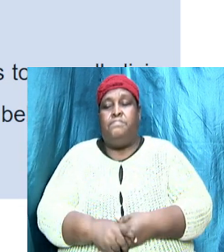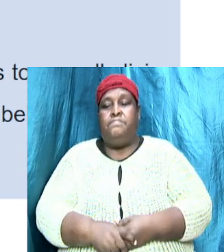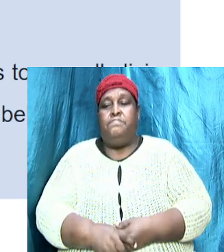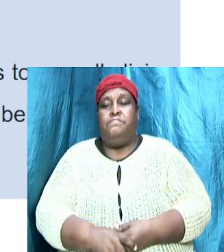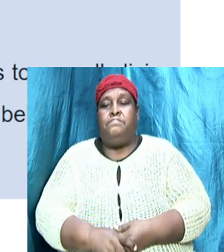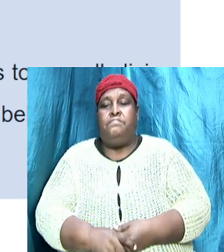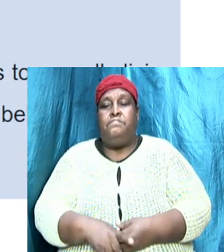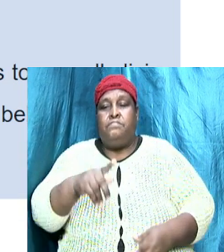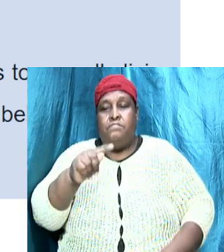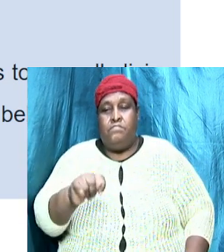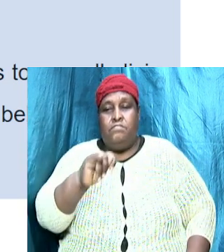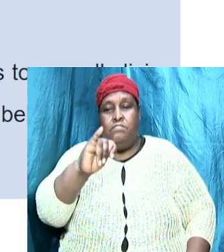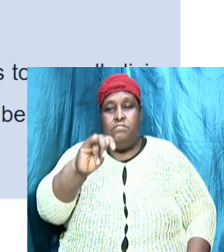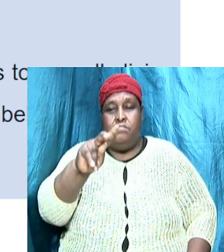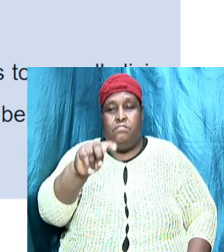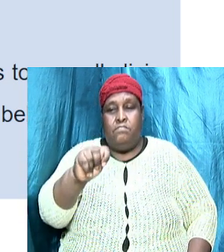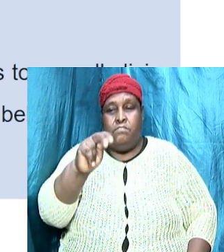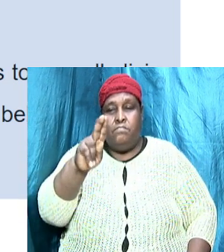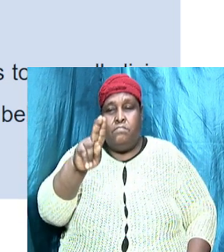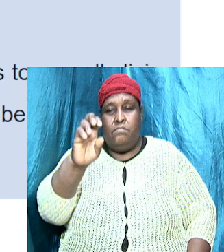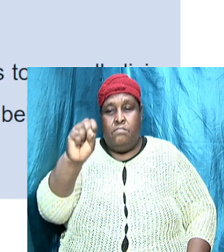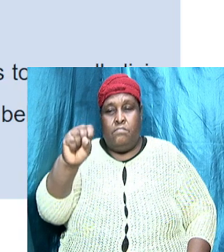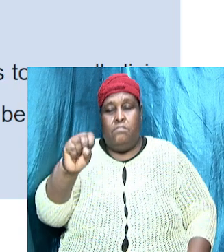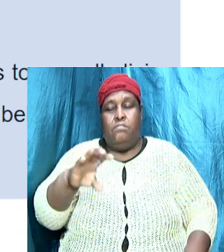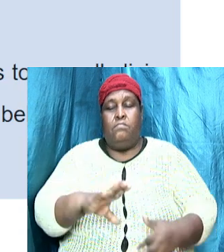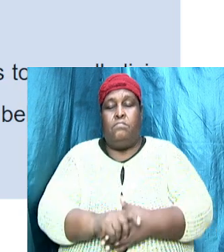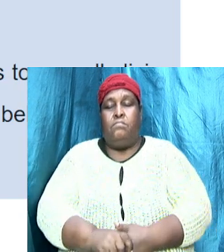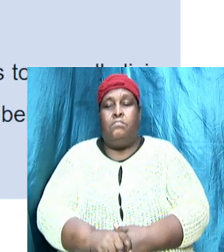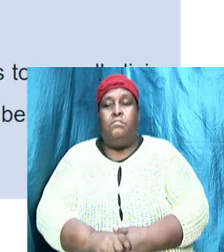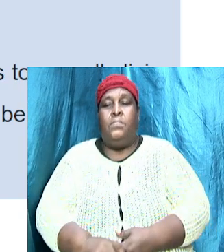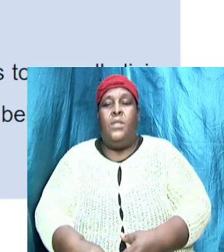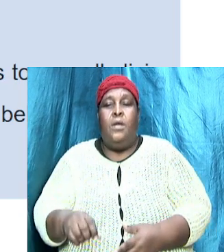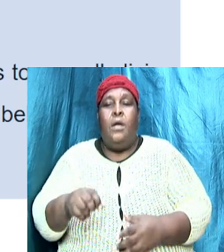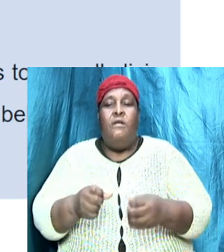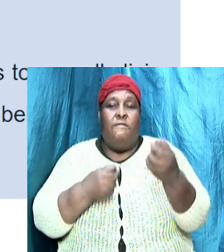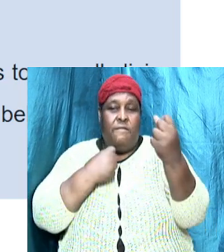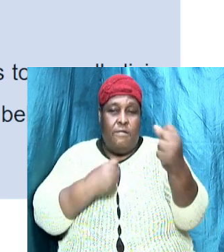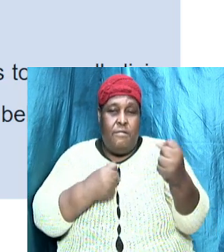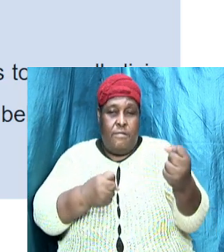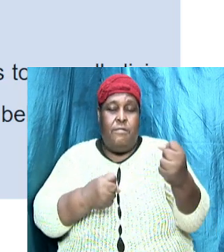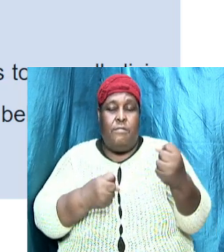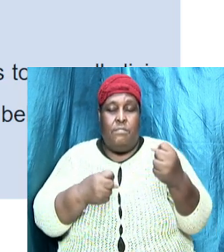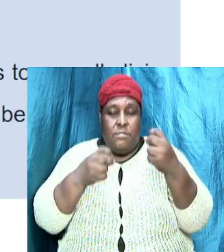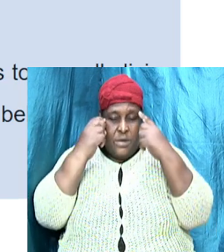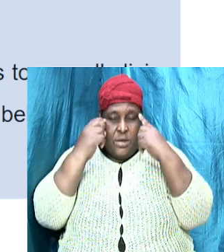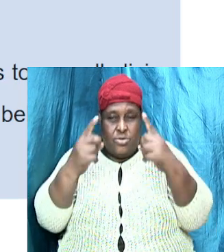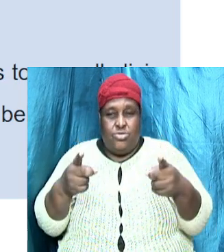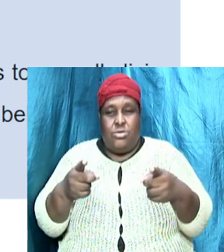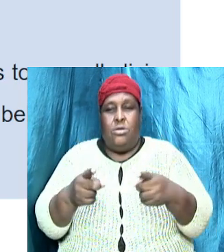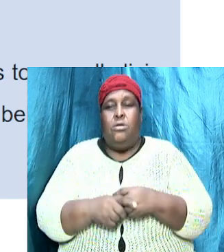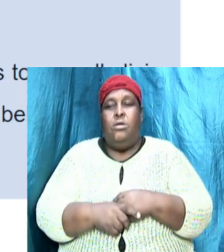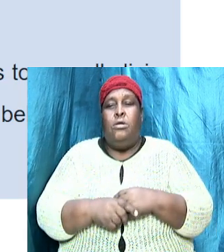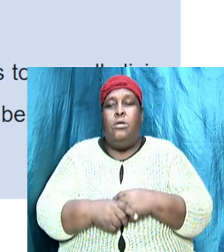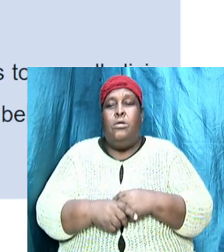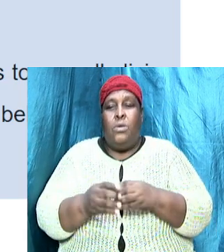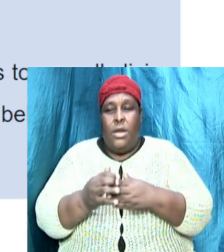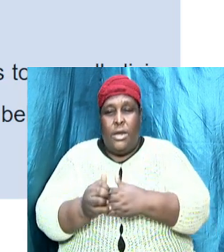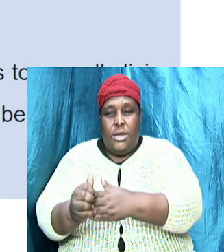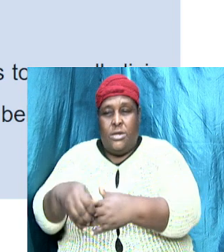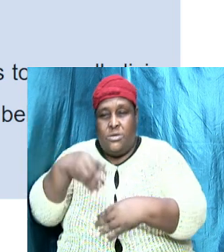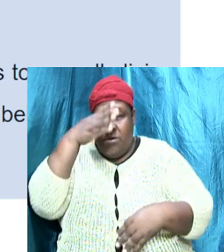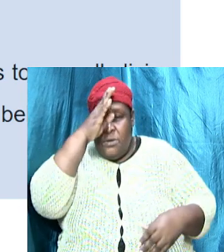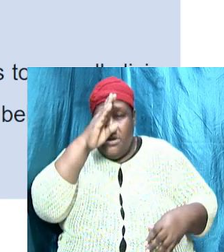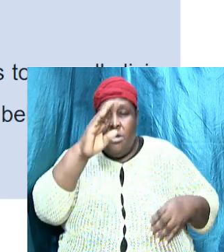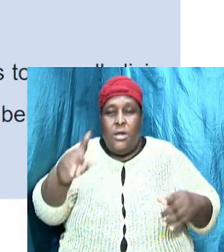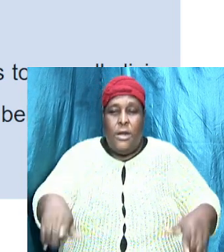and Titus 2, verse 1. So sound doctrine promotes godly living without